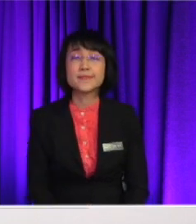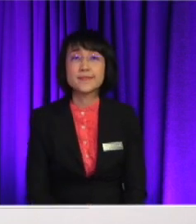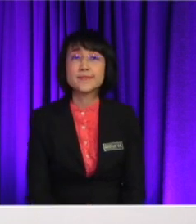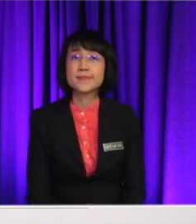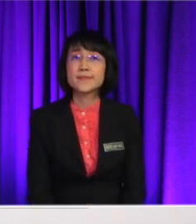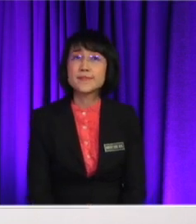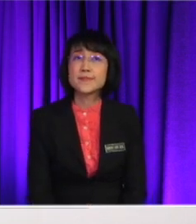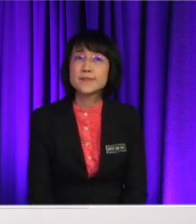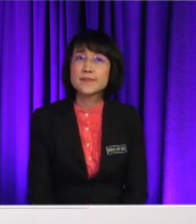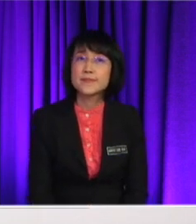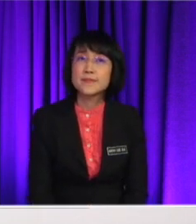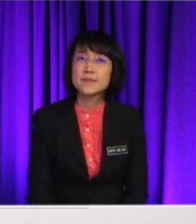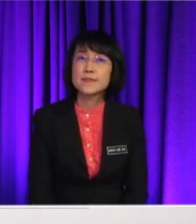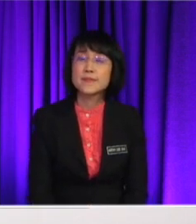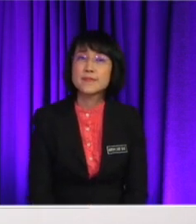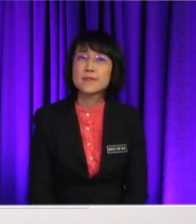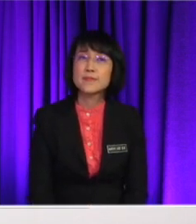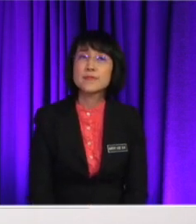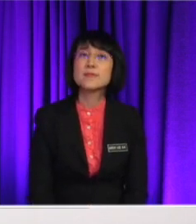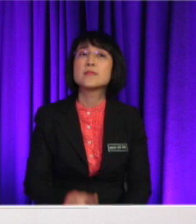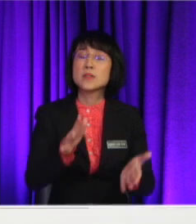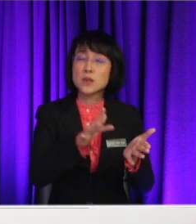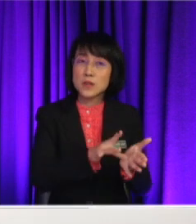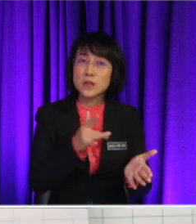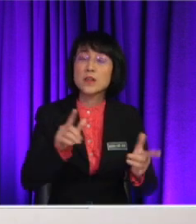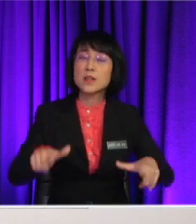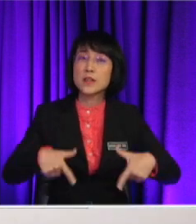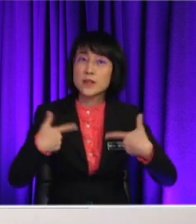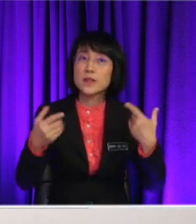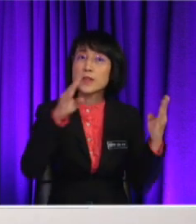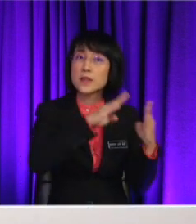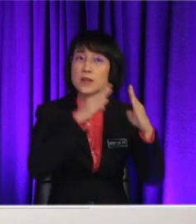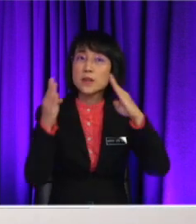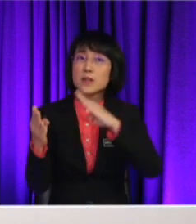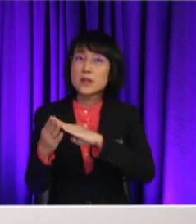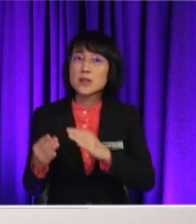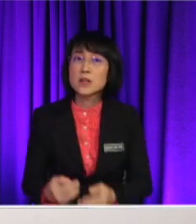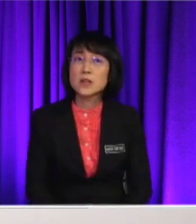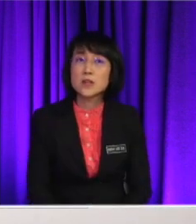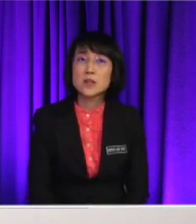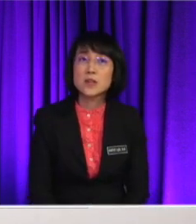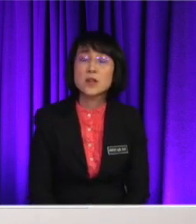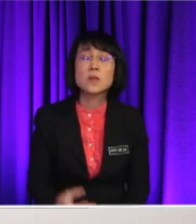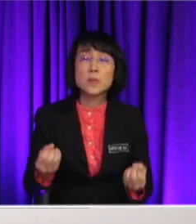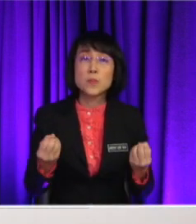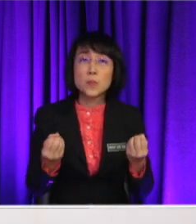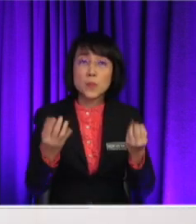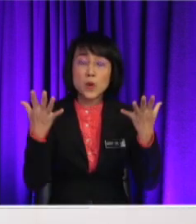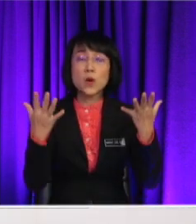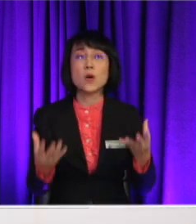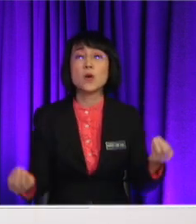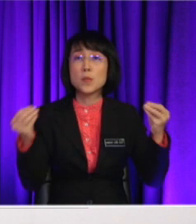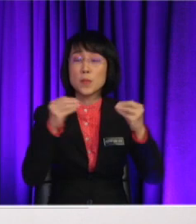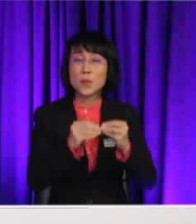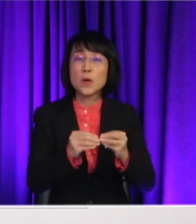For a point of view, one of the advantages of living in an urban area is that there are more job opportunities awaiting you in a city compared